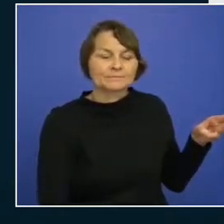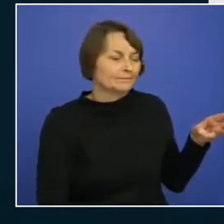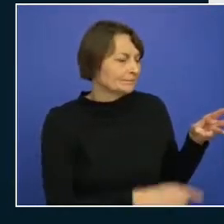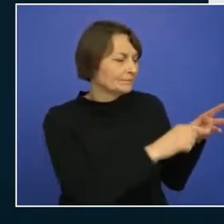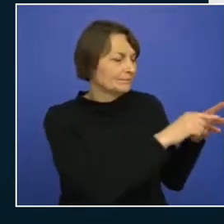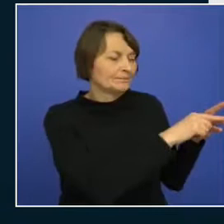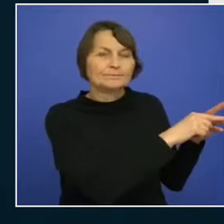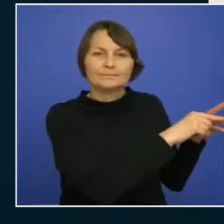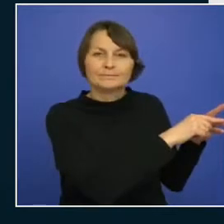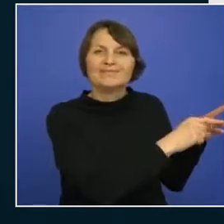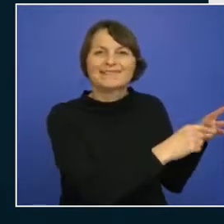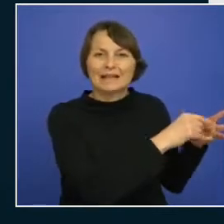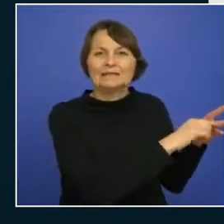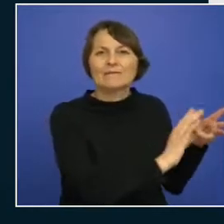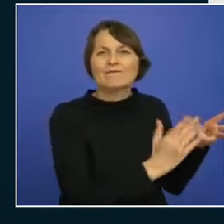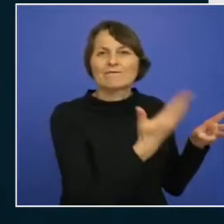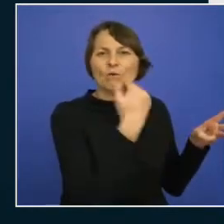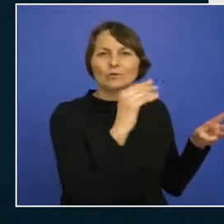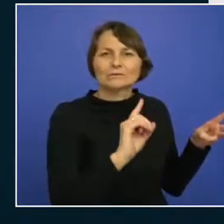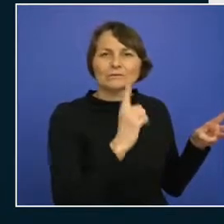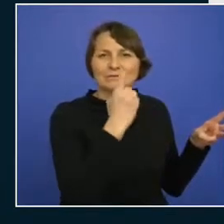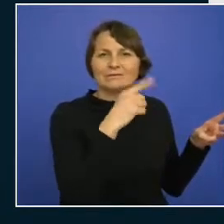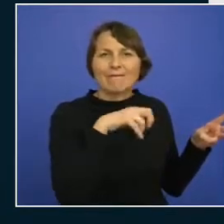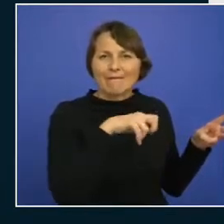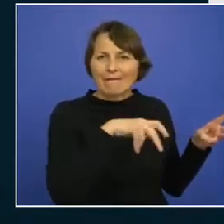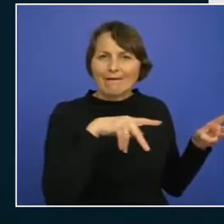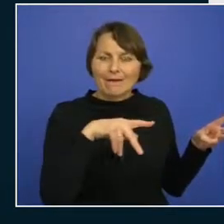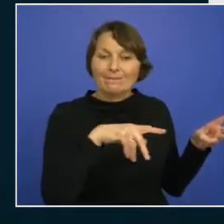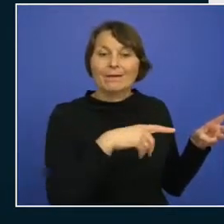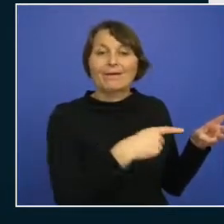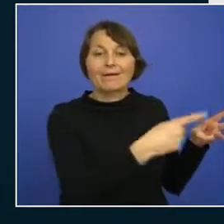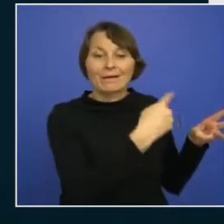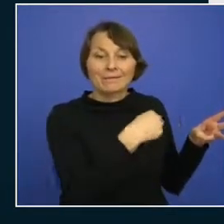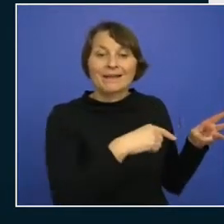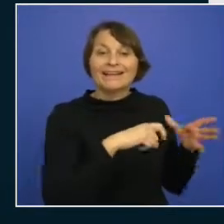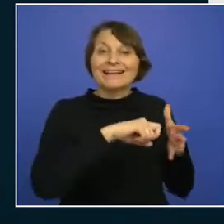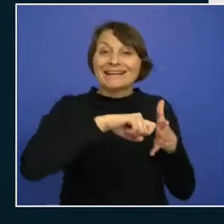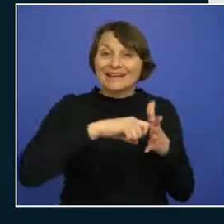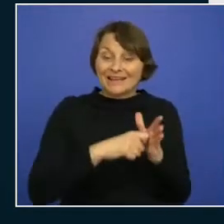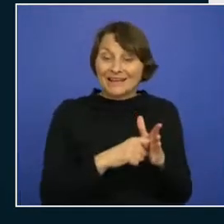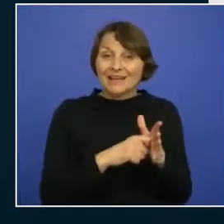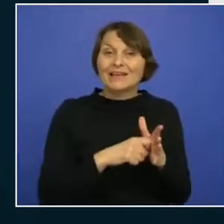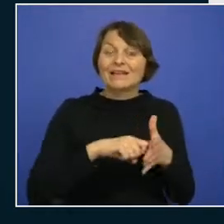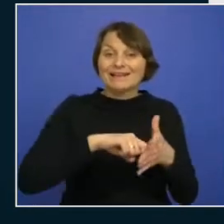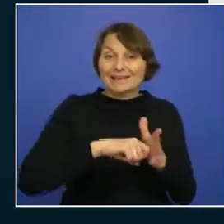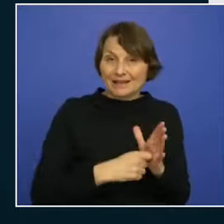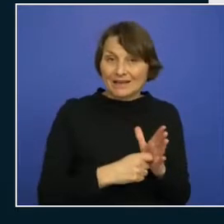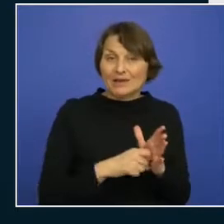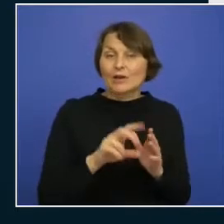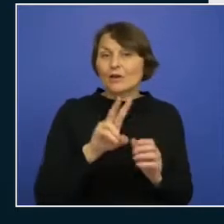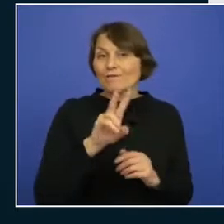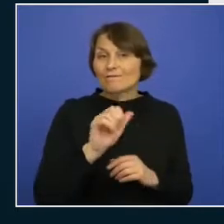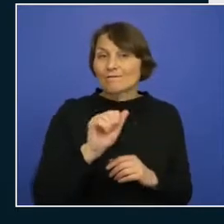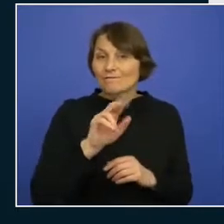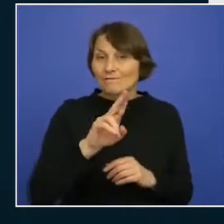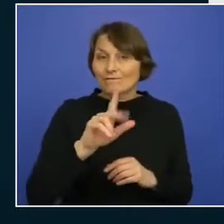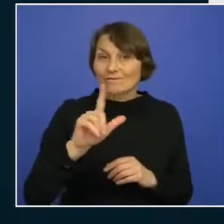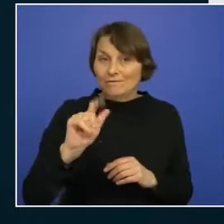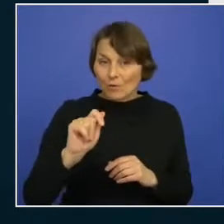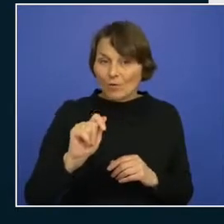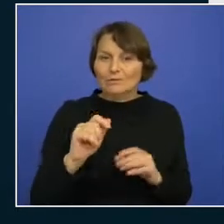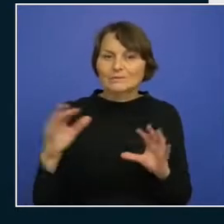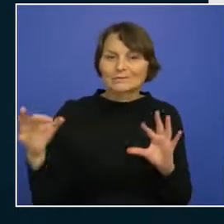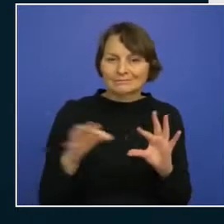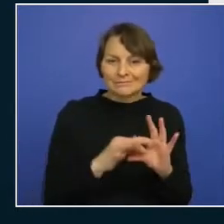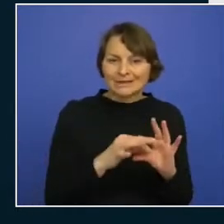application and a keyfault SQL database sorry SQL server and on top of that SQL server you have a